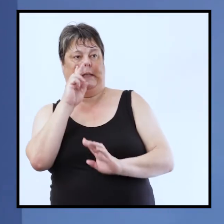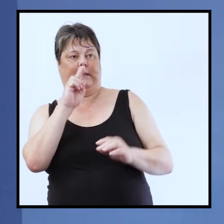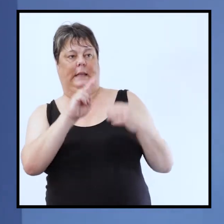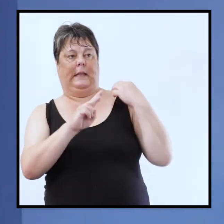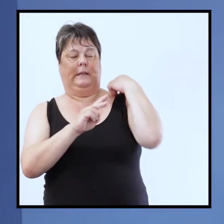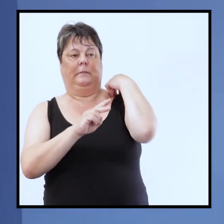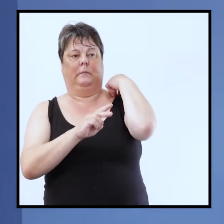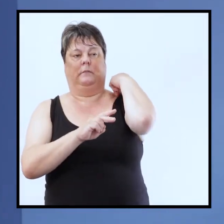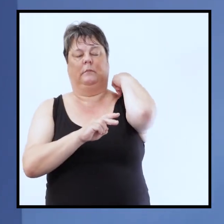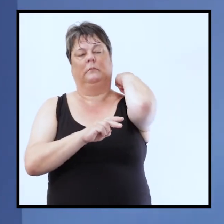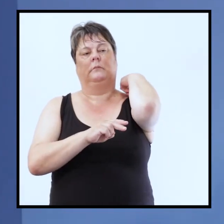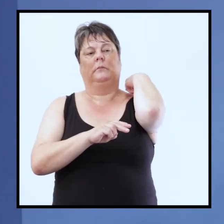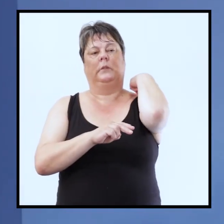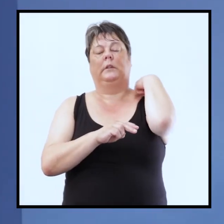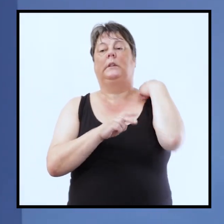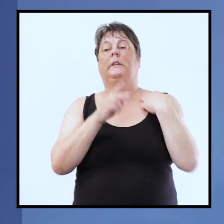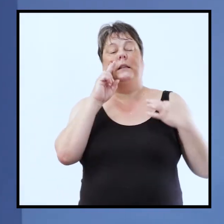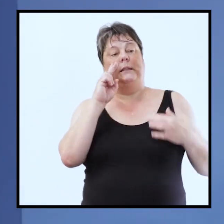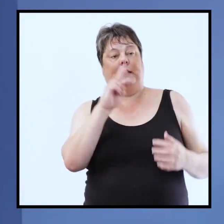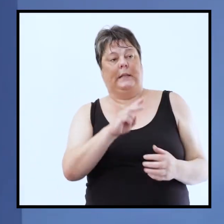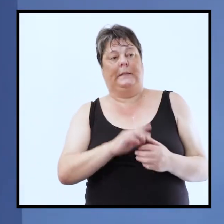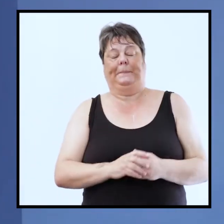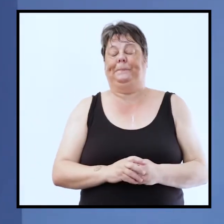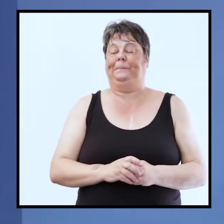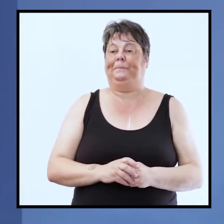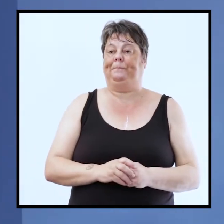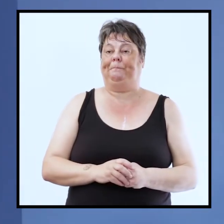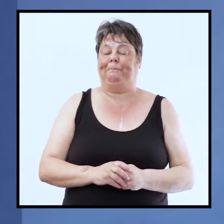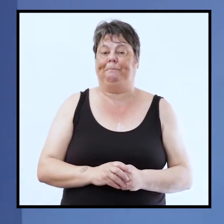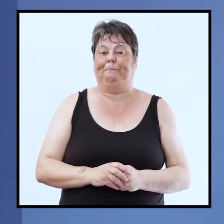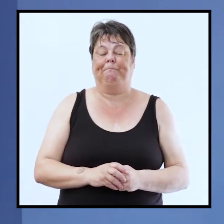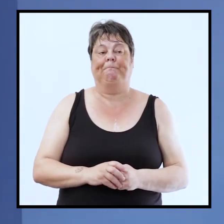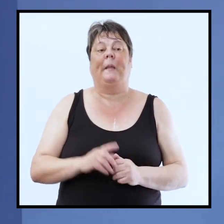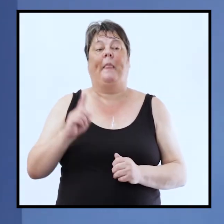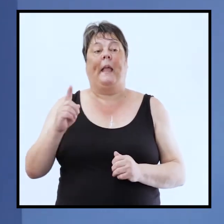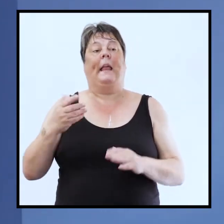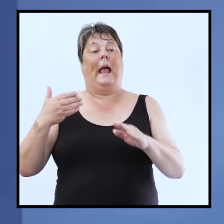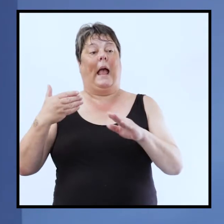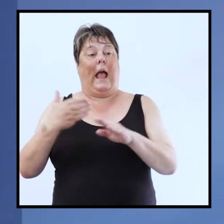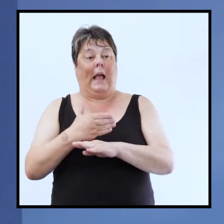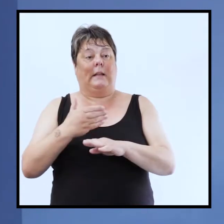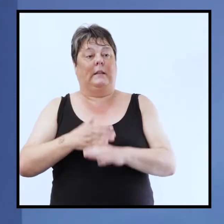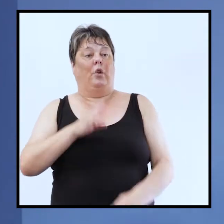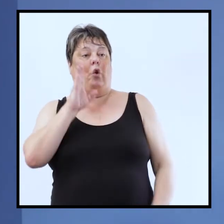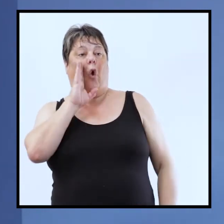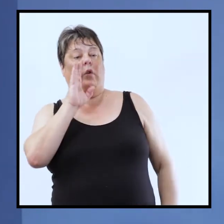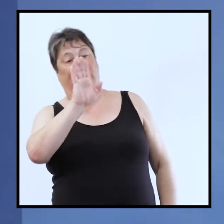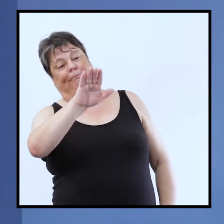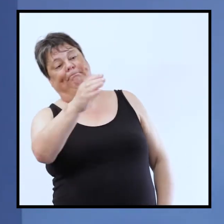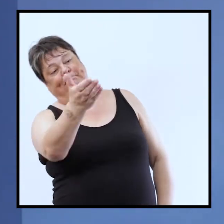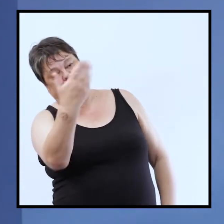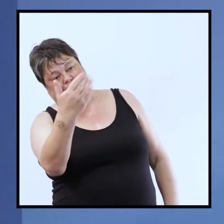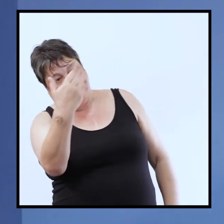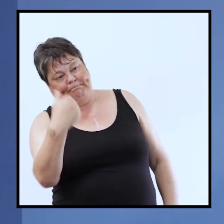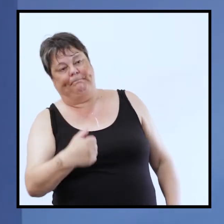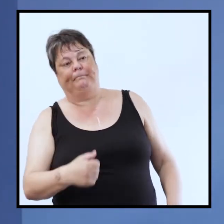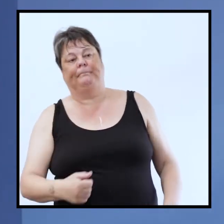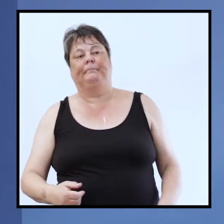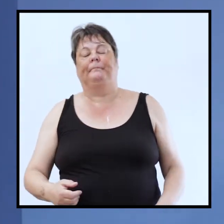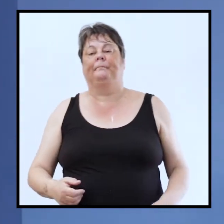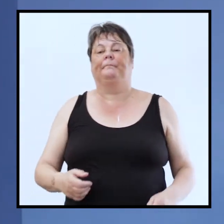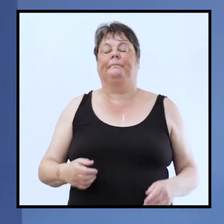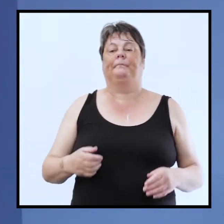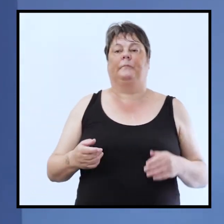a lovely modelist he sees the woman he sees he acts in calling her forward and he speaks he